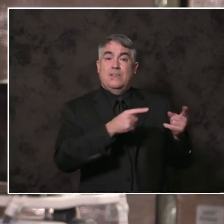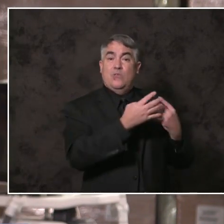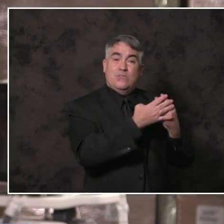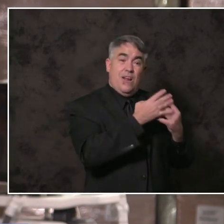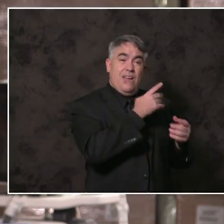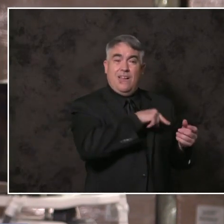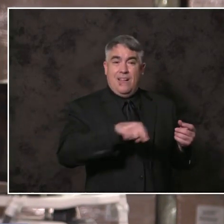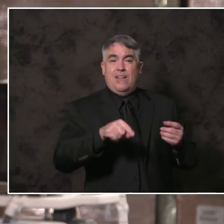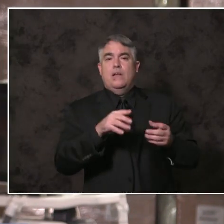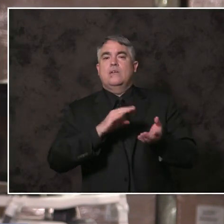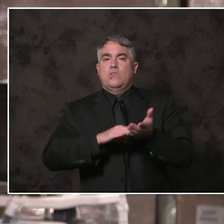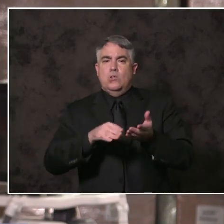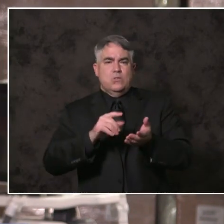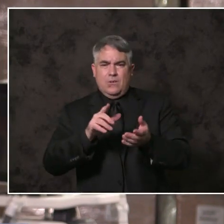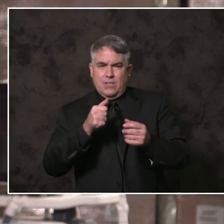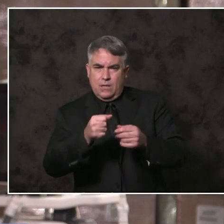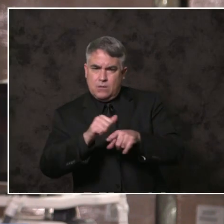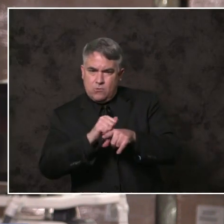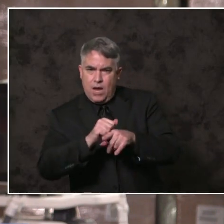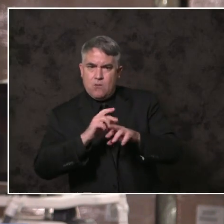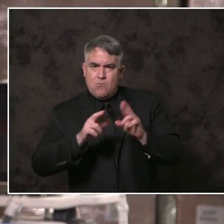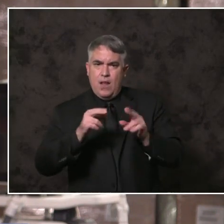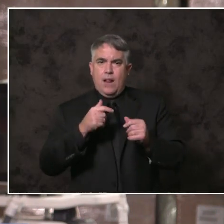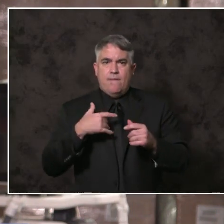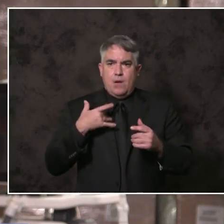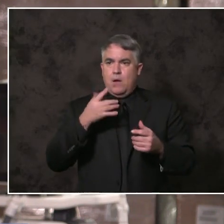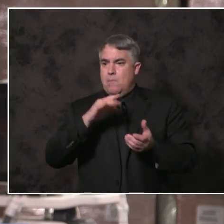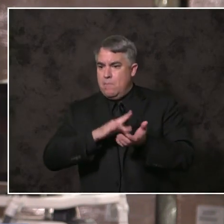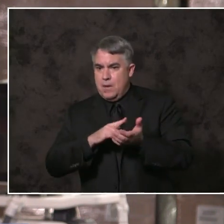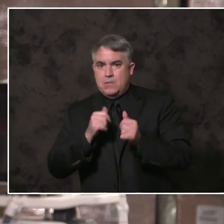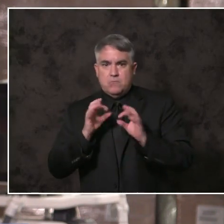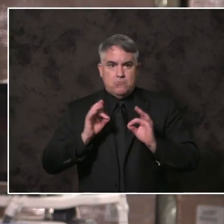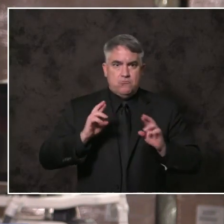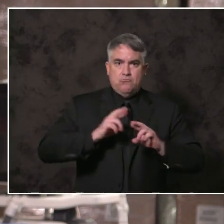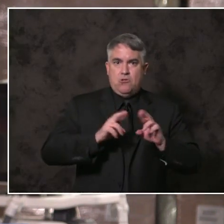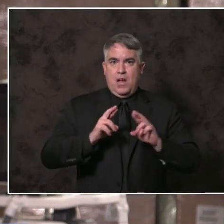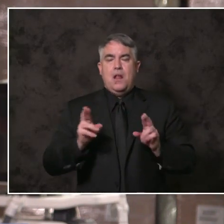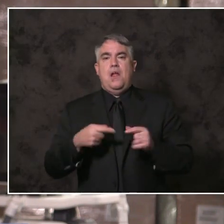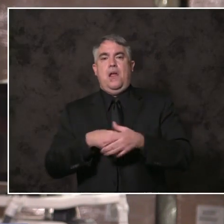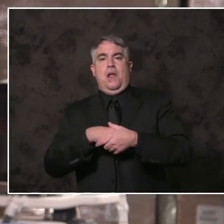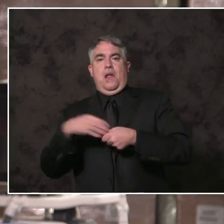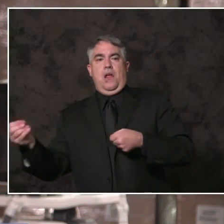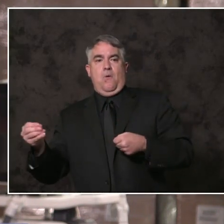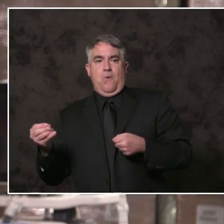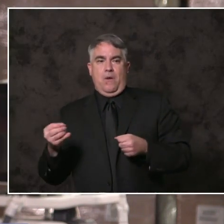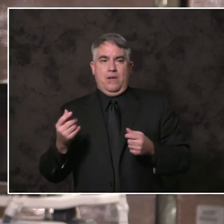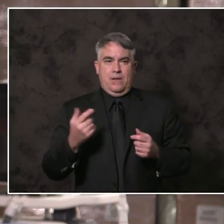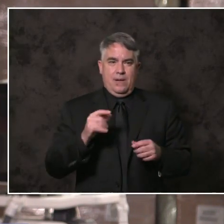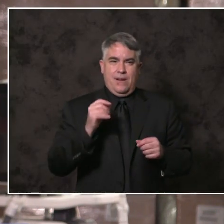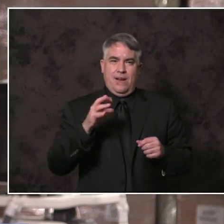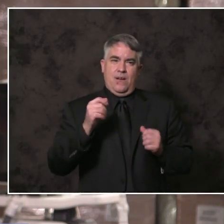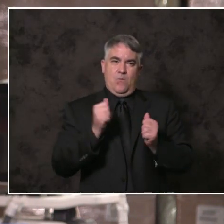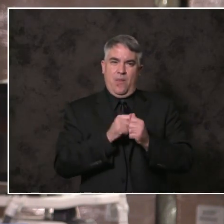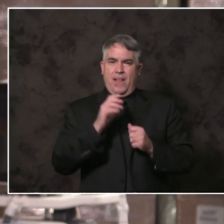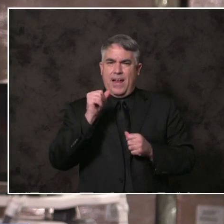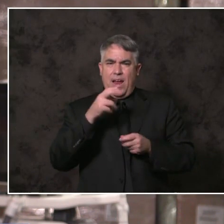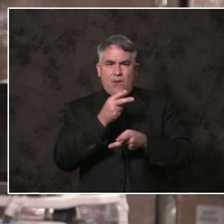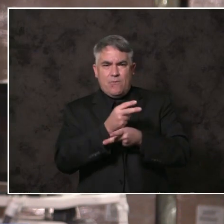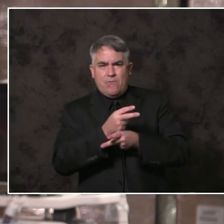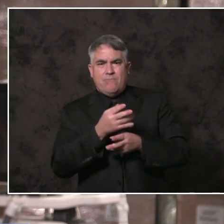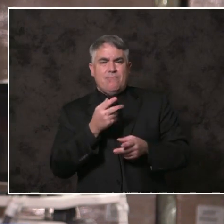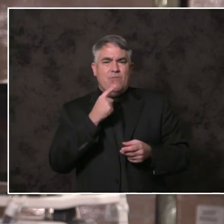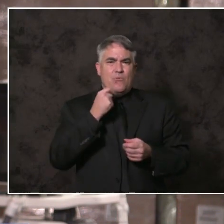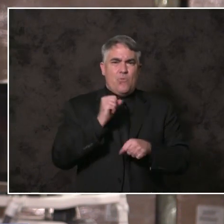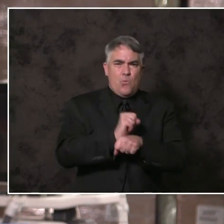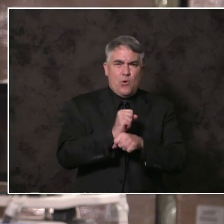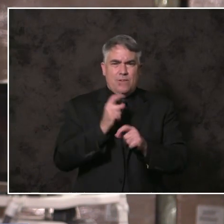access follow-up care. They will be paired with a care coordinator, someone to help them navigate housing, access services, and be